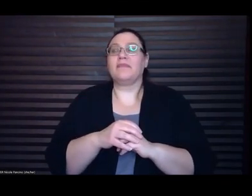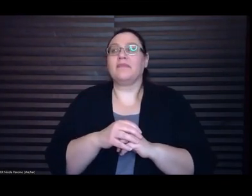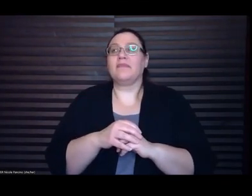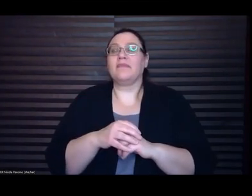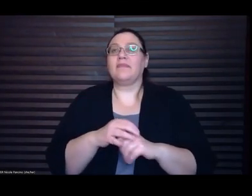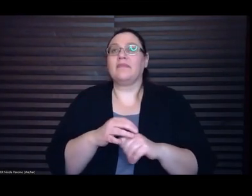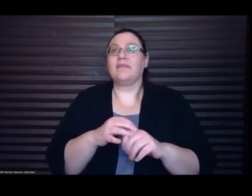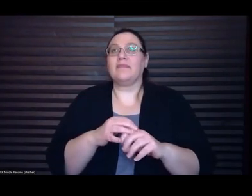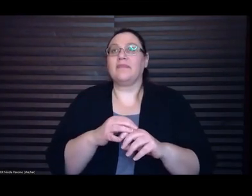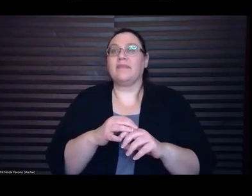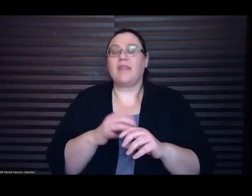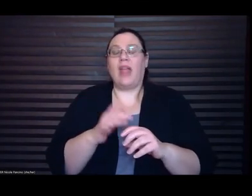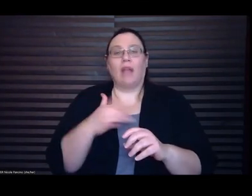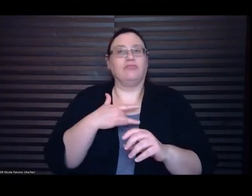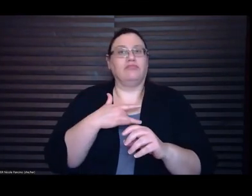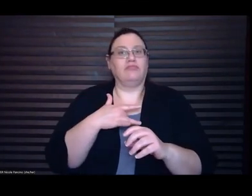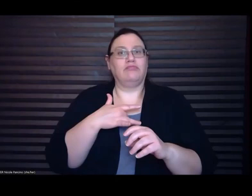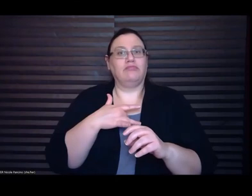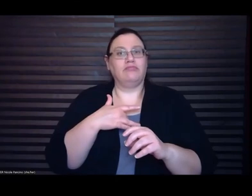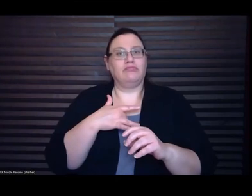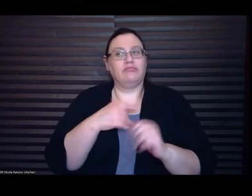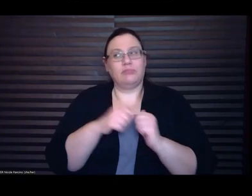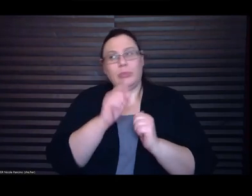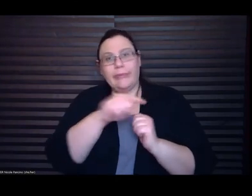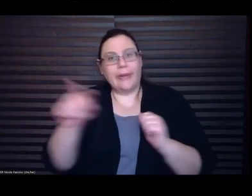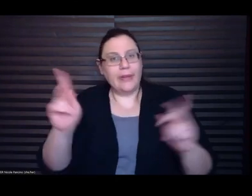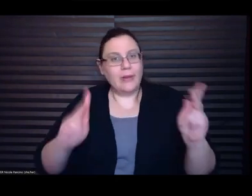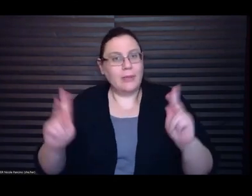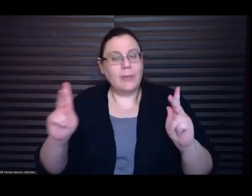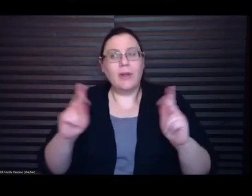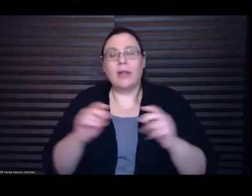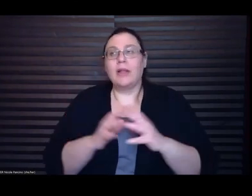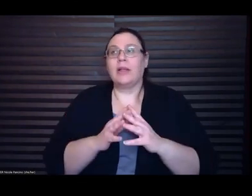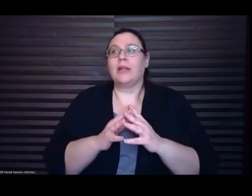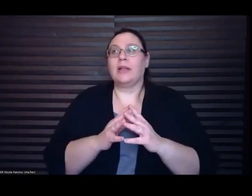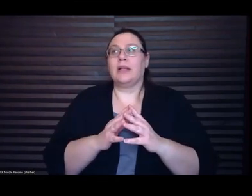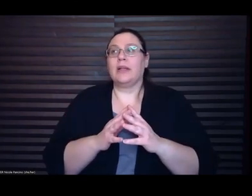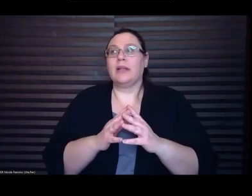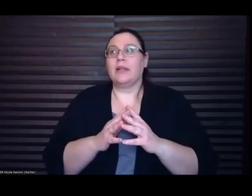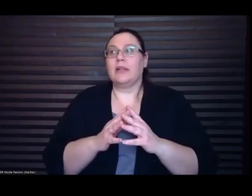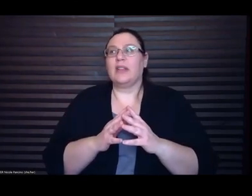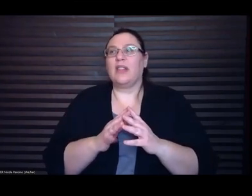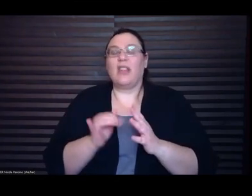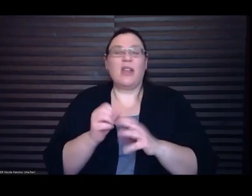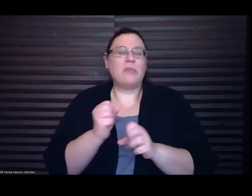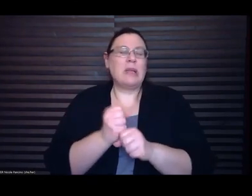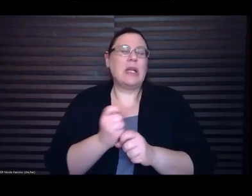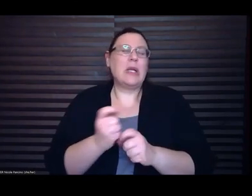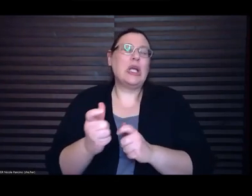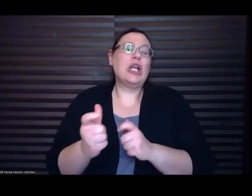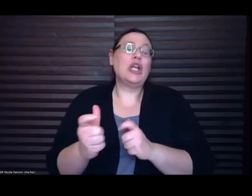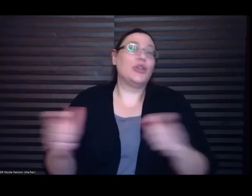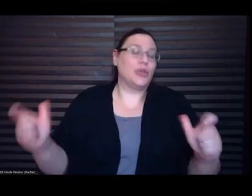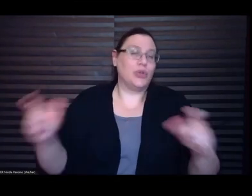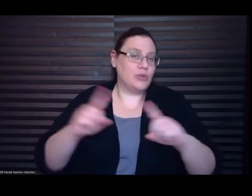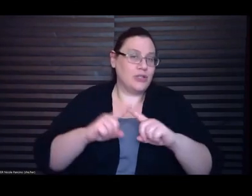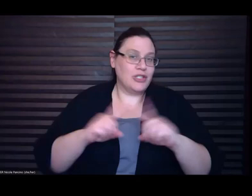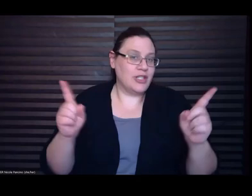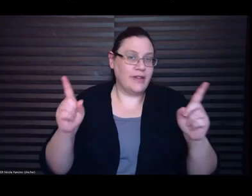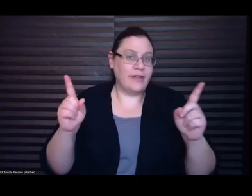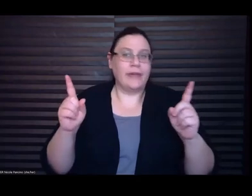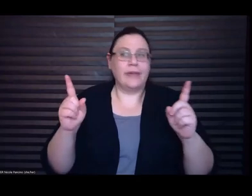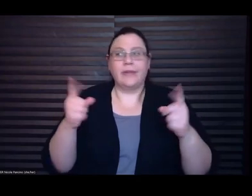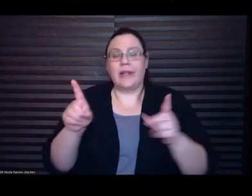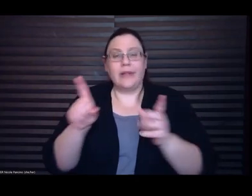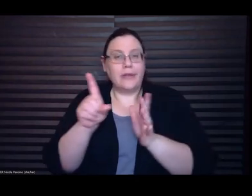made a huge difference um as as I wrote you know I working on my second book and